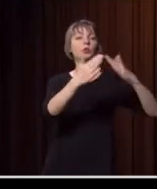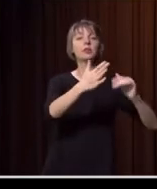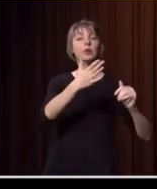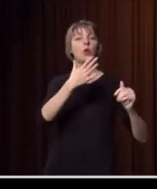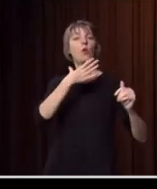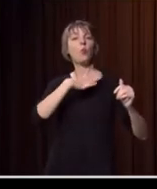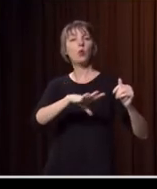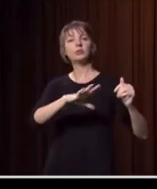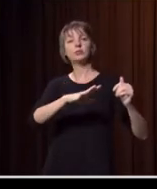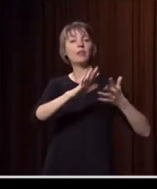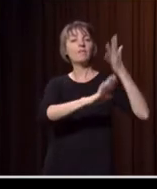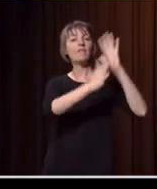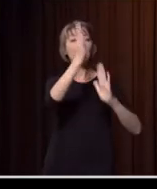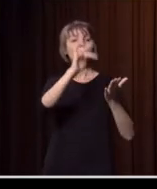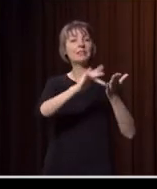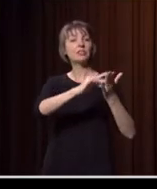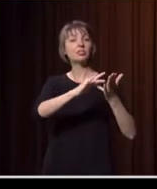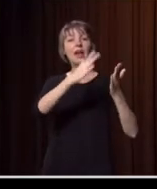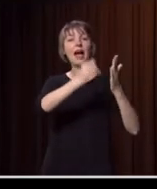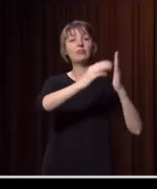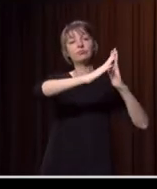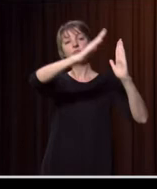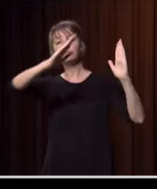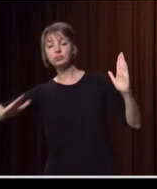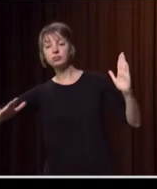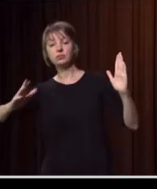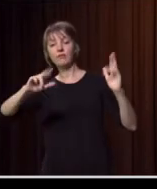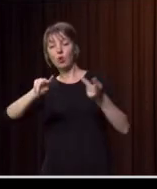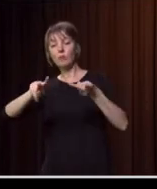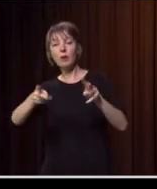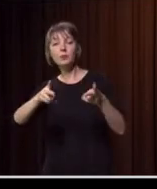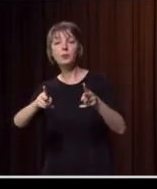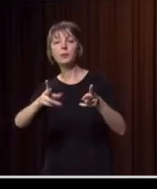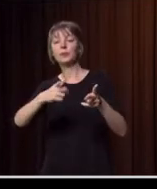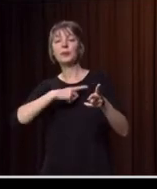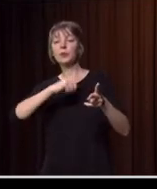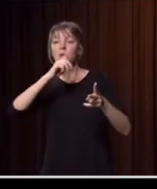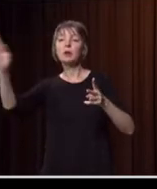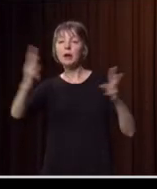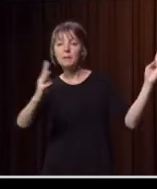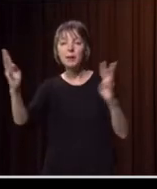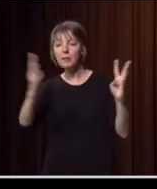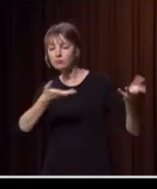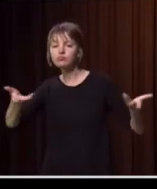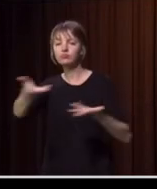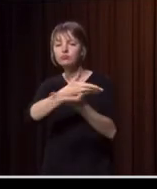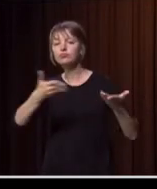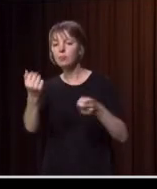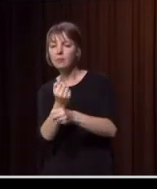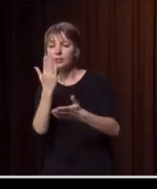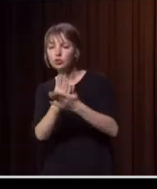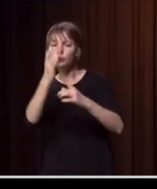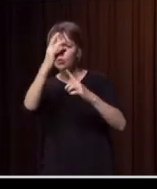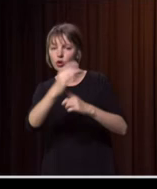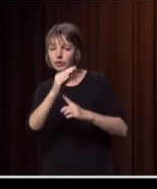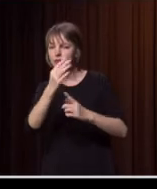side of the local fire station so they could put a community barbecue there because now that's the meeting point to keep track of progress and make sure their priorities